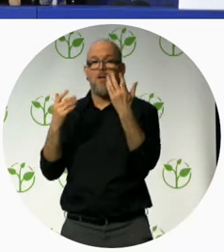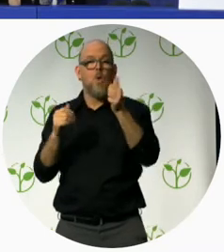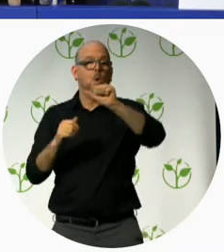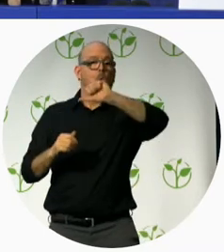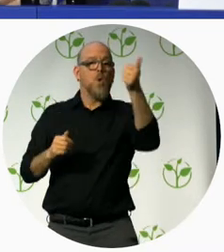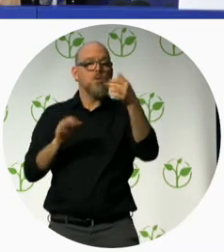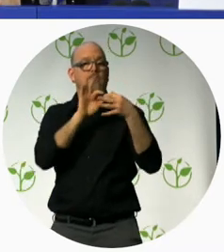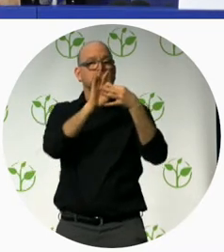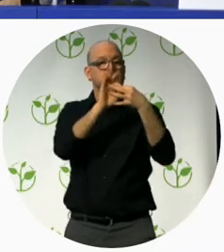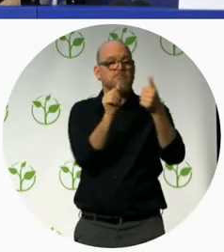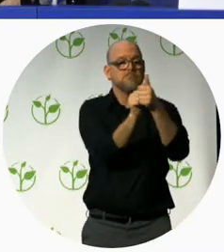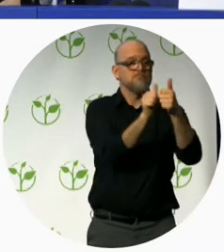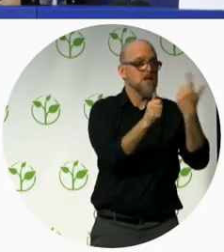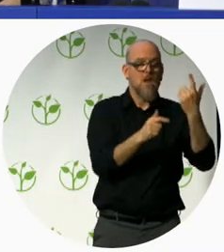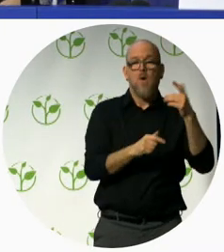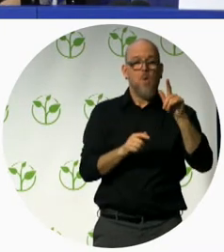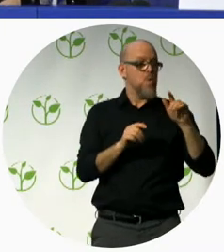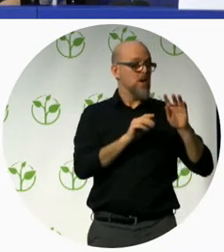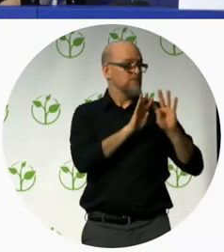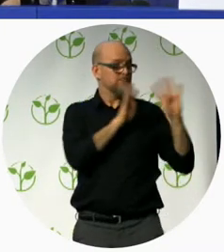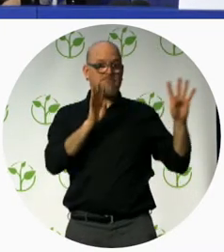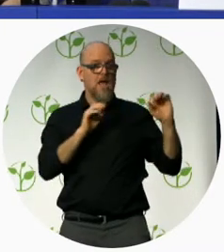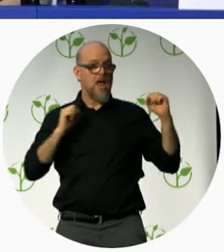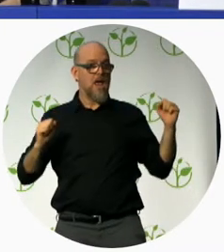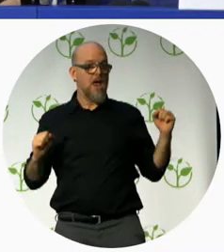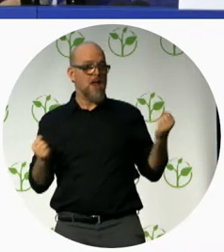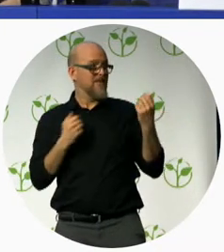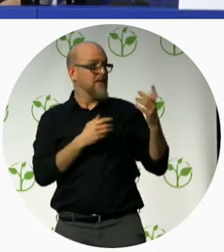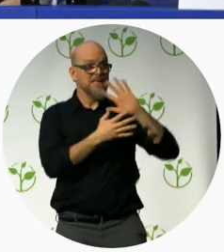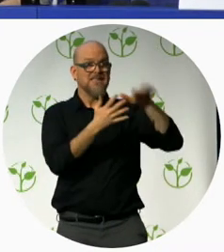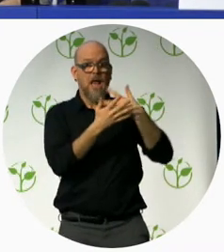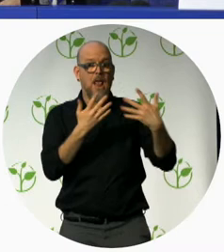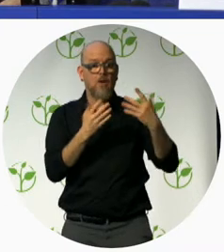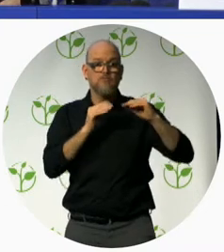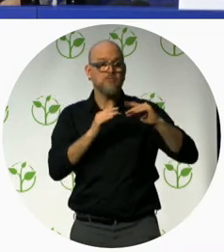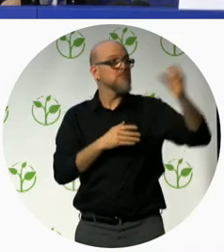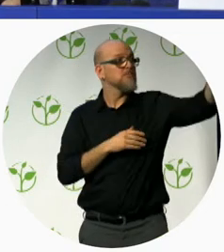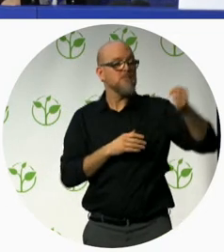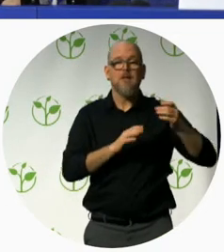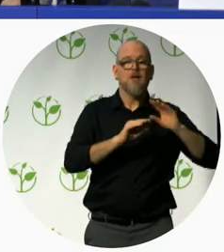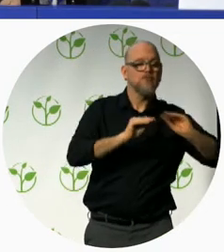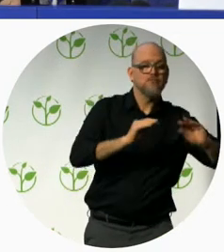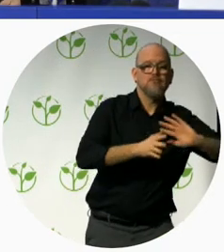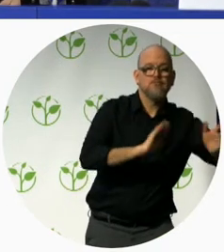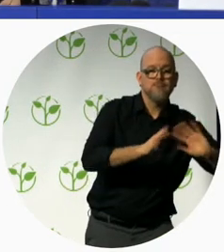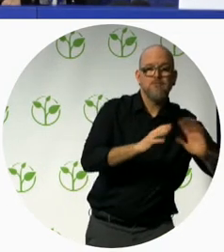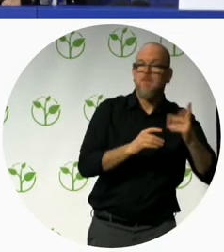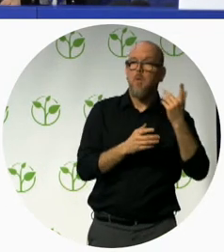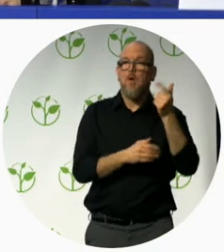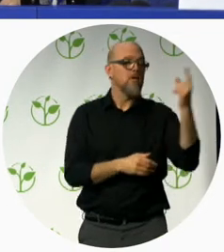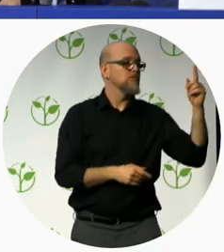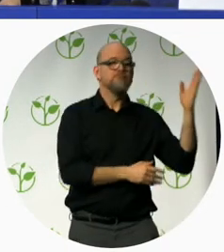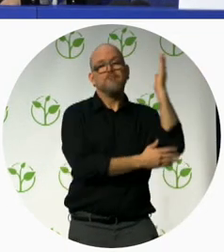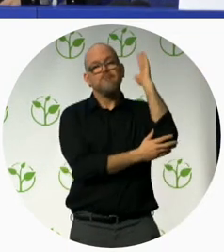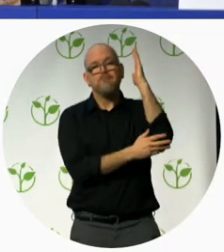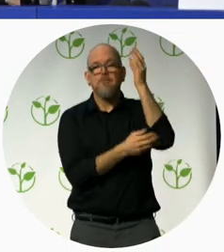activities included a workshop in sign language lectures given by inspiring people accessibility visits people with